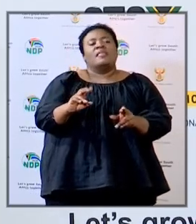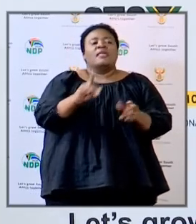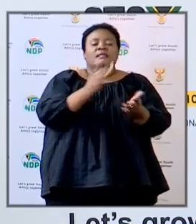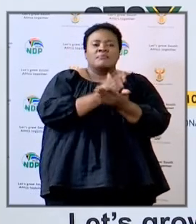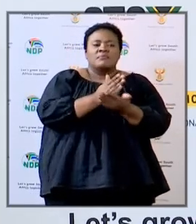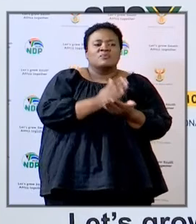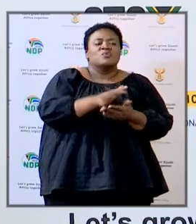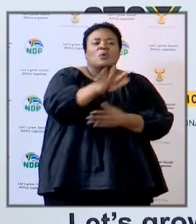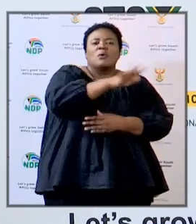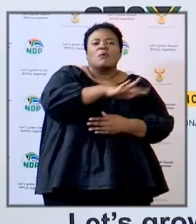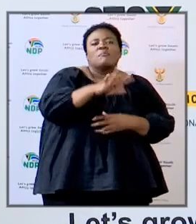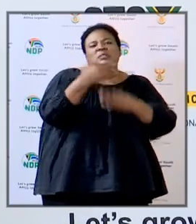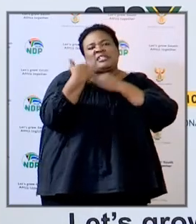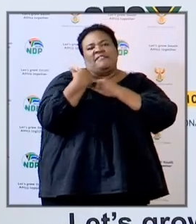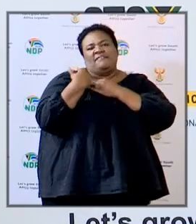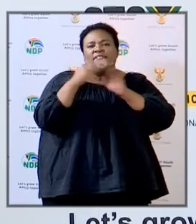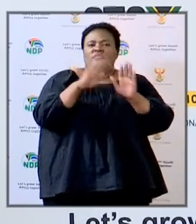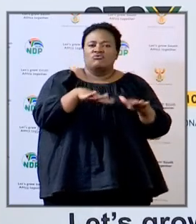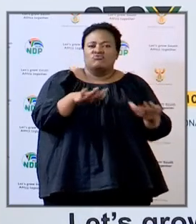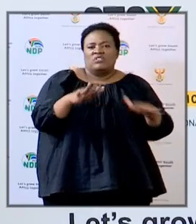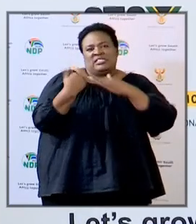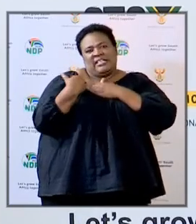transport or spread the virus